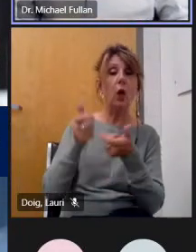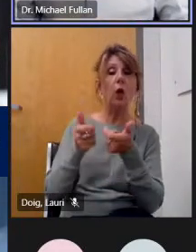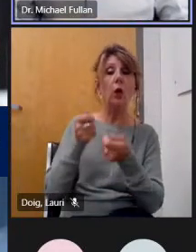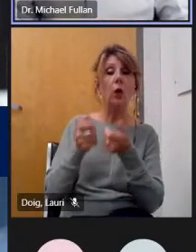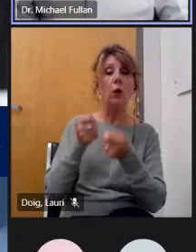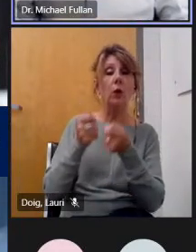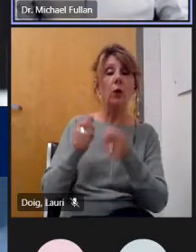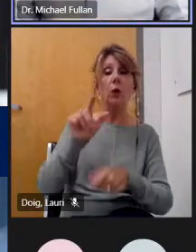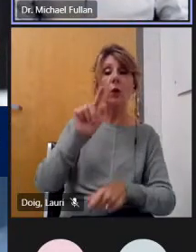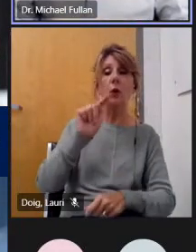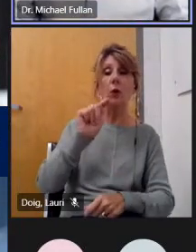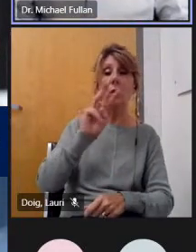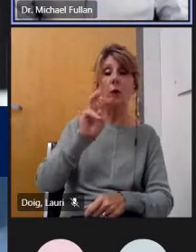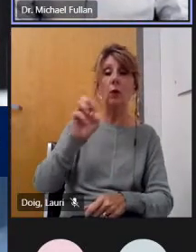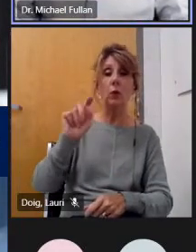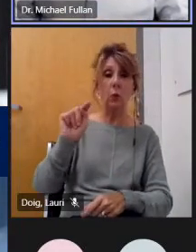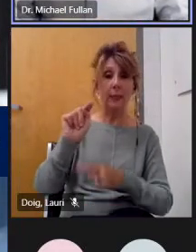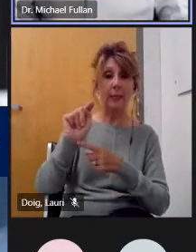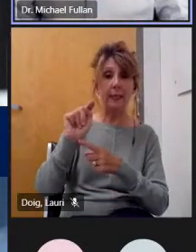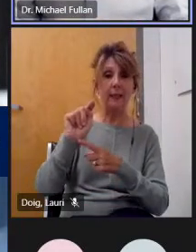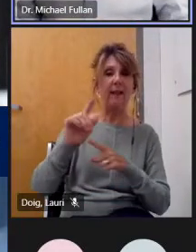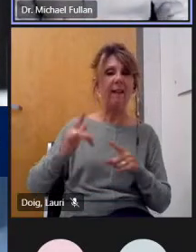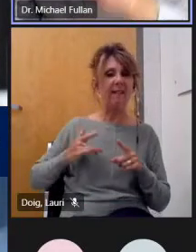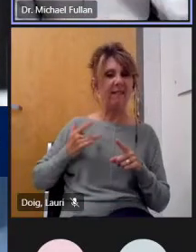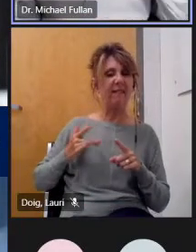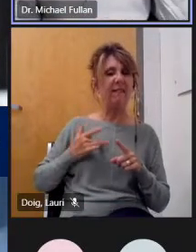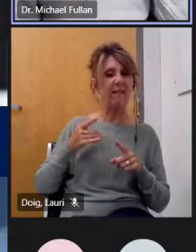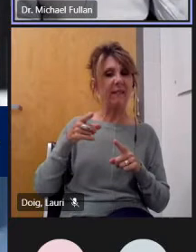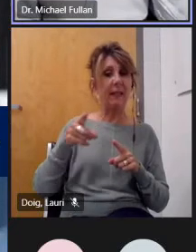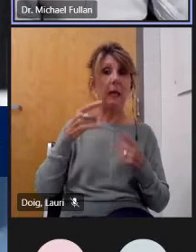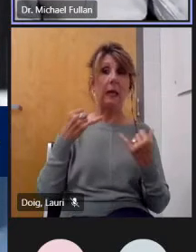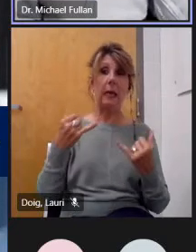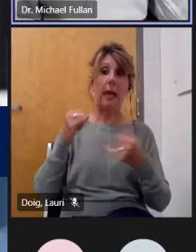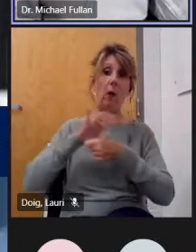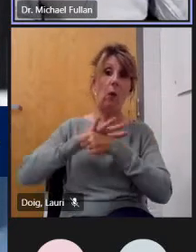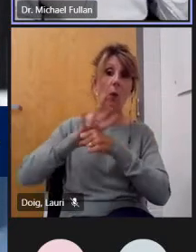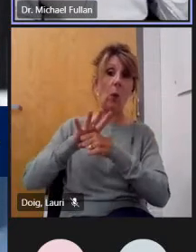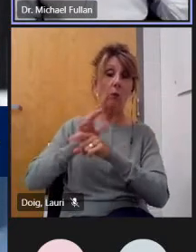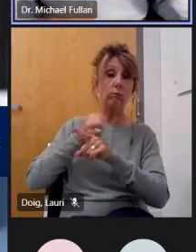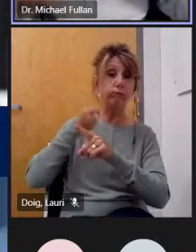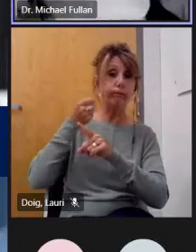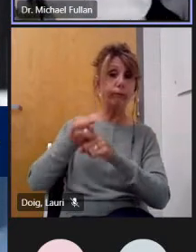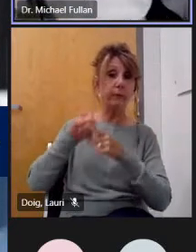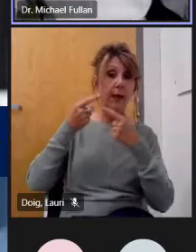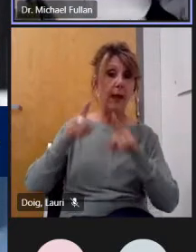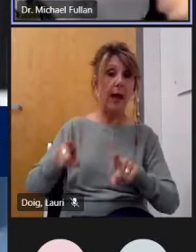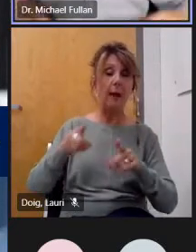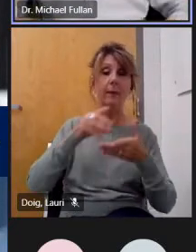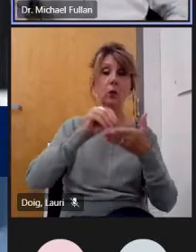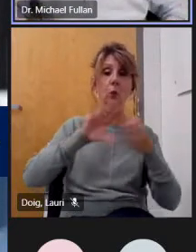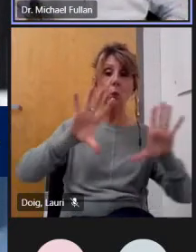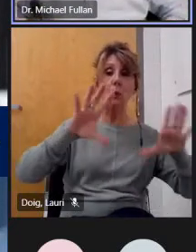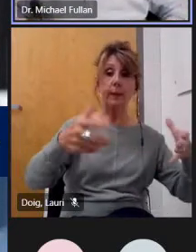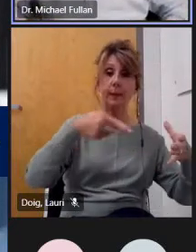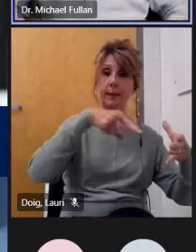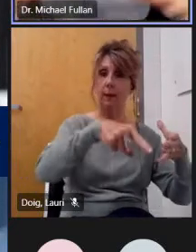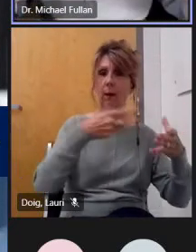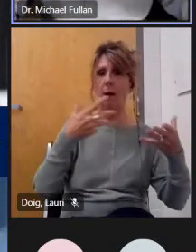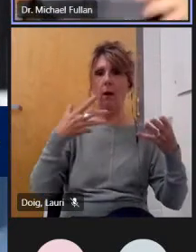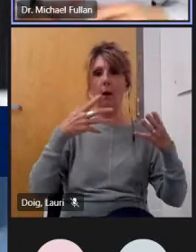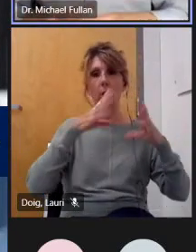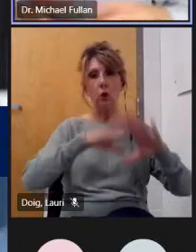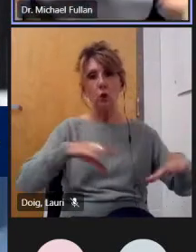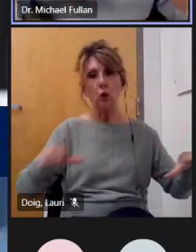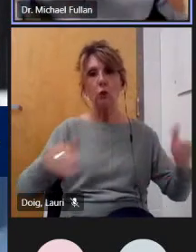here 43 behind in reading 54 in math uh miami-dade is a very big district in florida